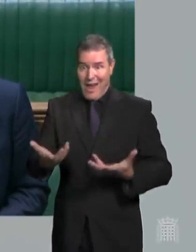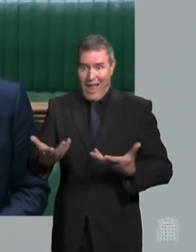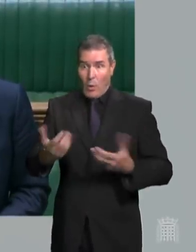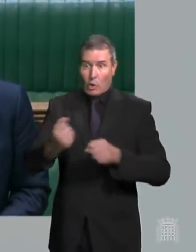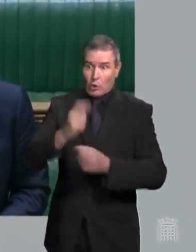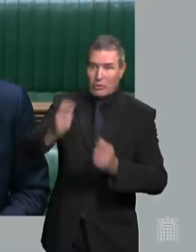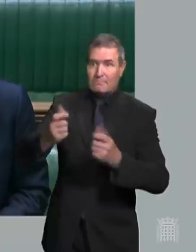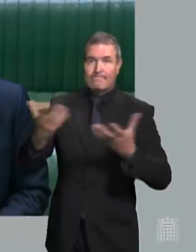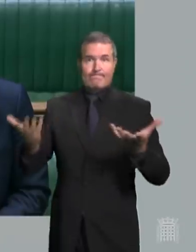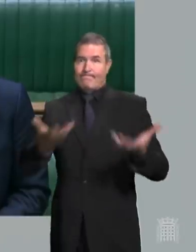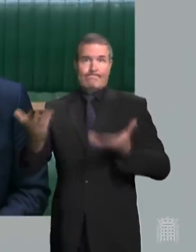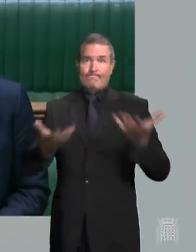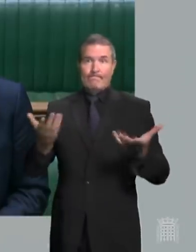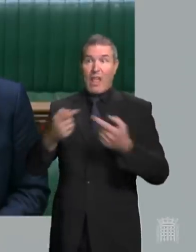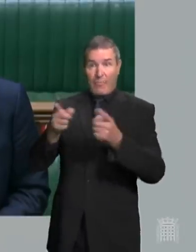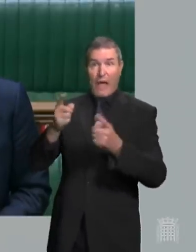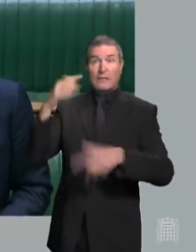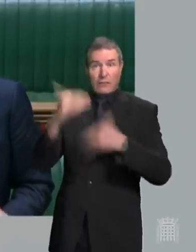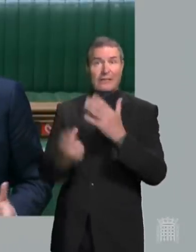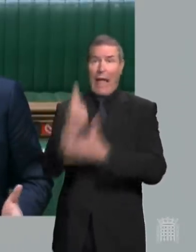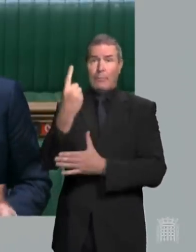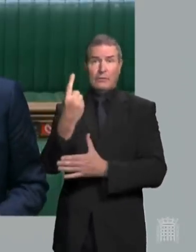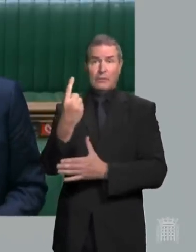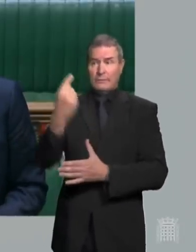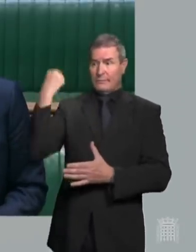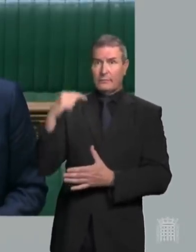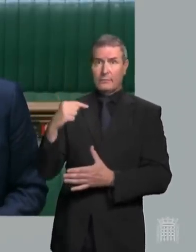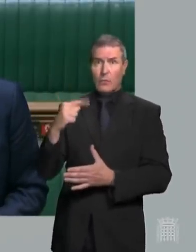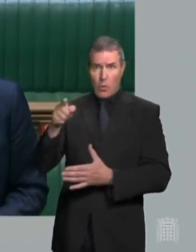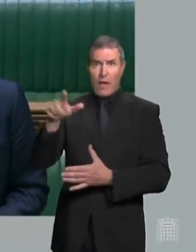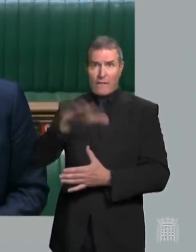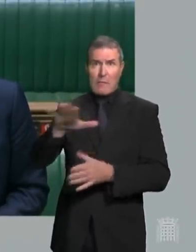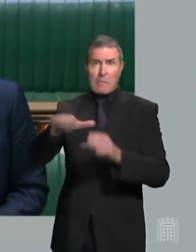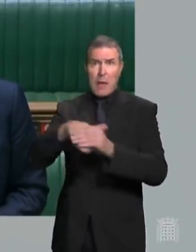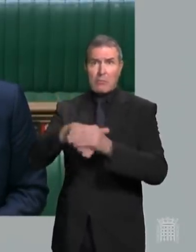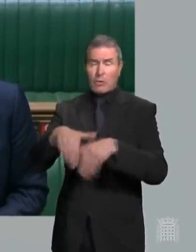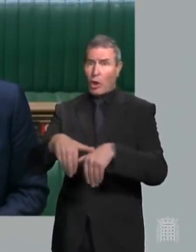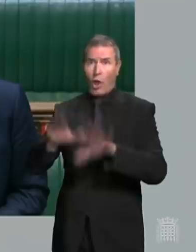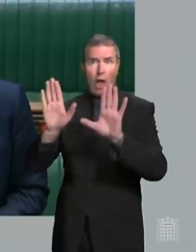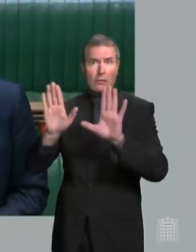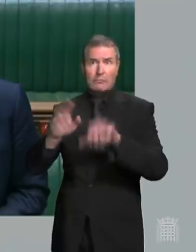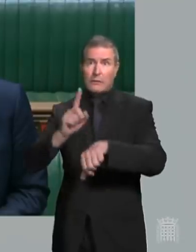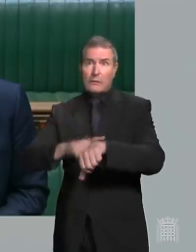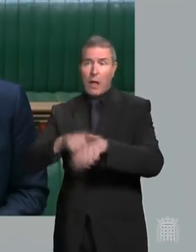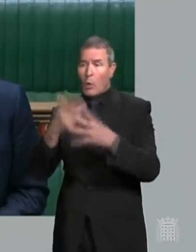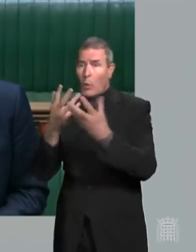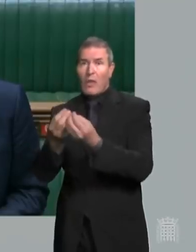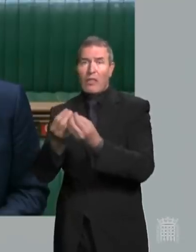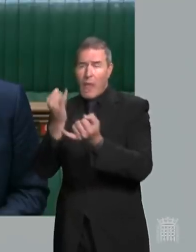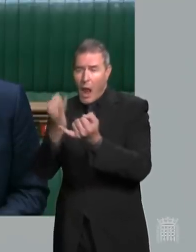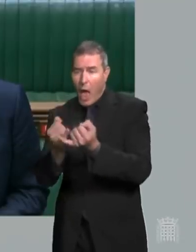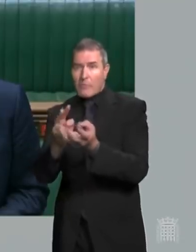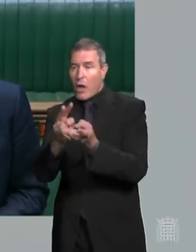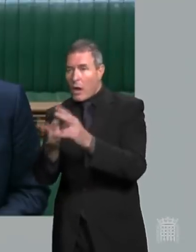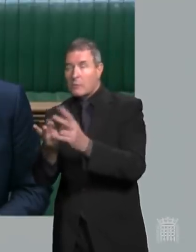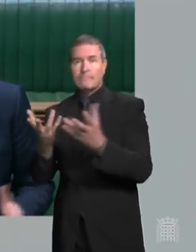take back the lost lives the lost time spent with loved ones